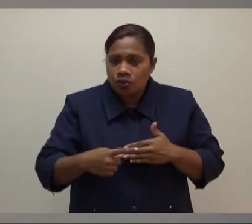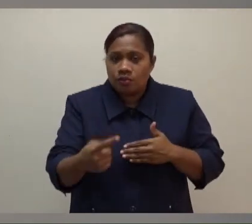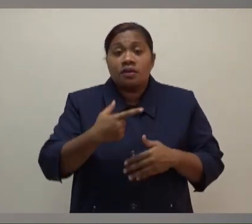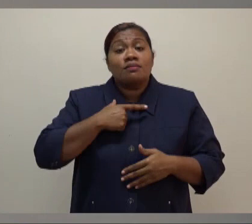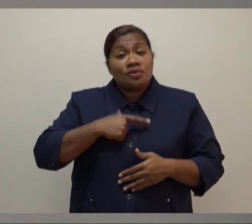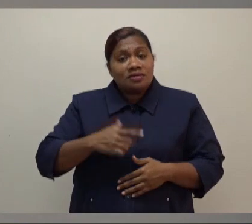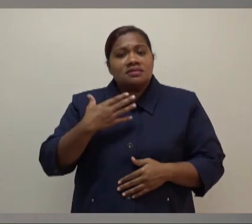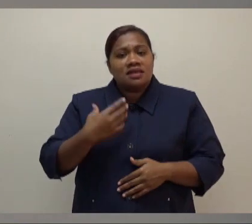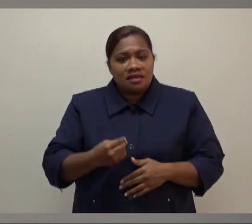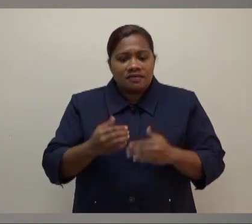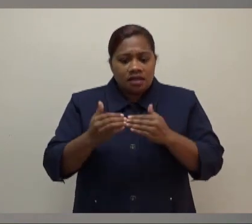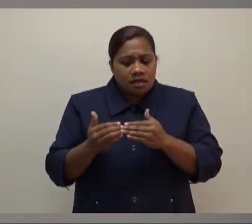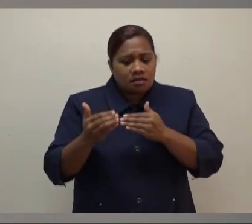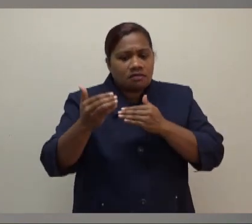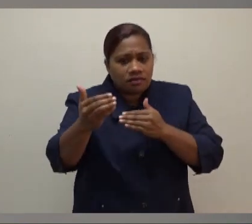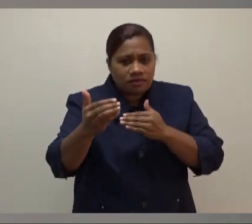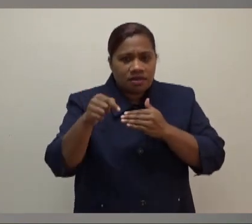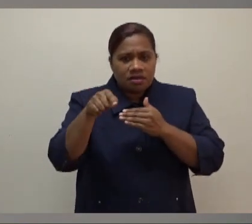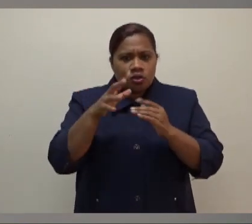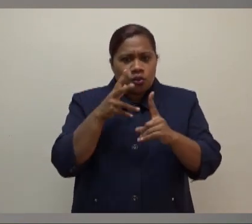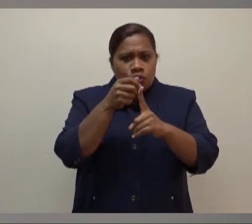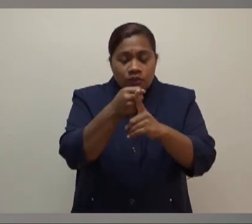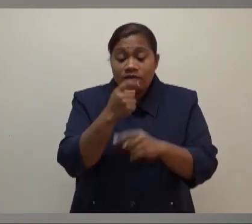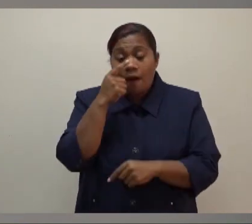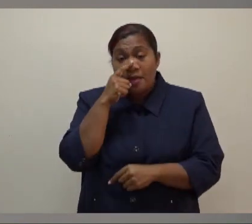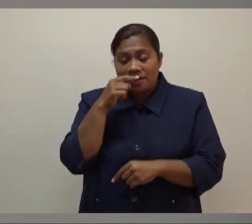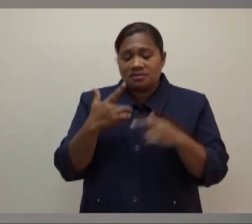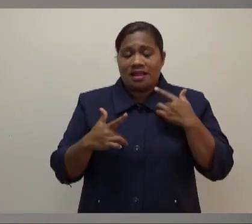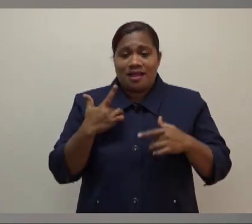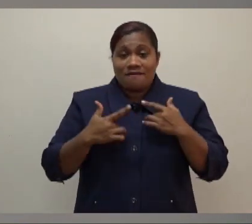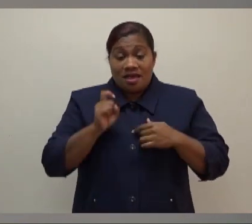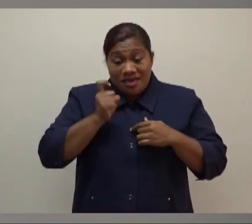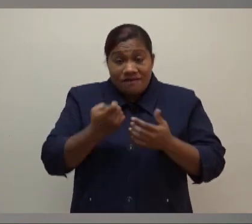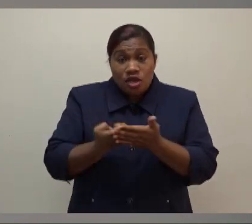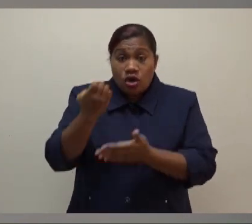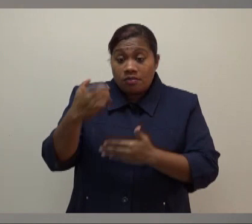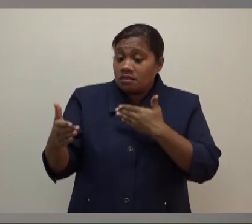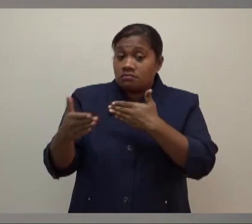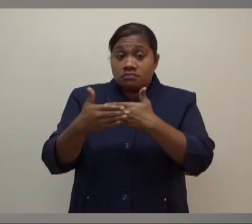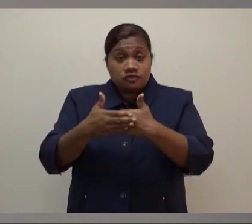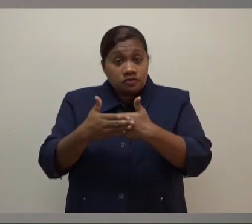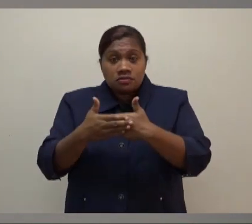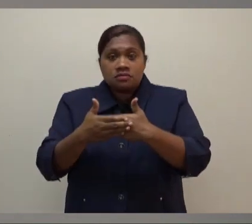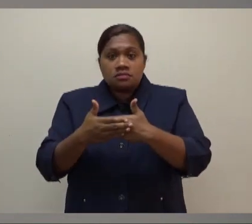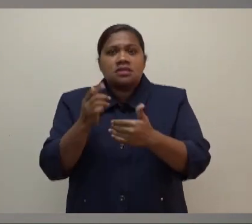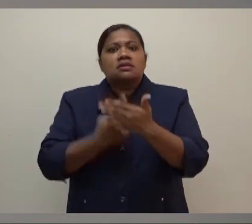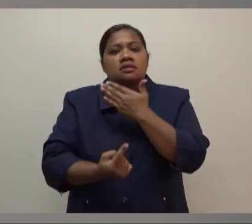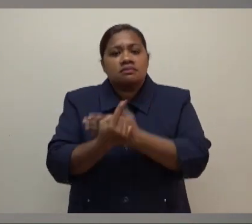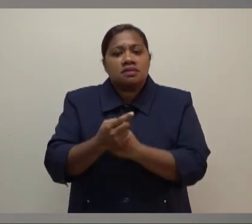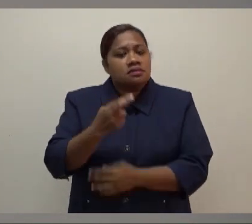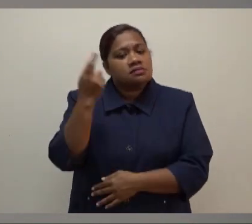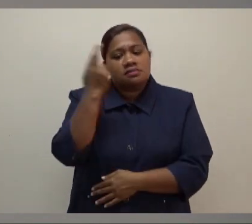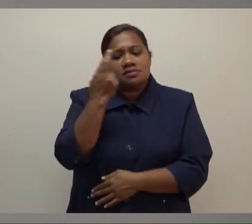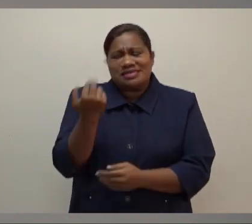long-term effect on people's livelihoods. if the economy does not open up, there's going to be a risk in anything